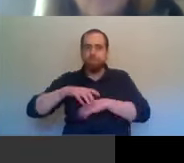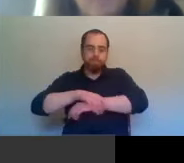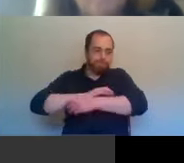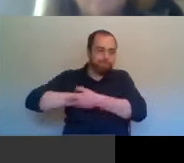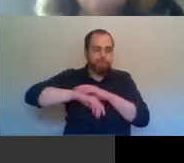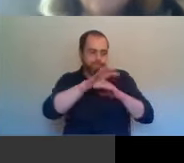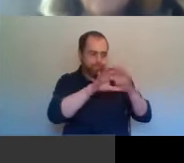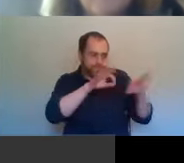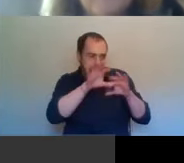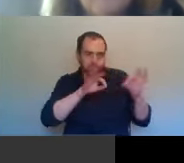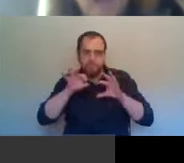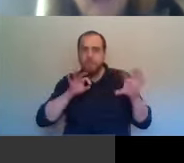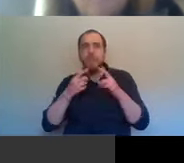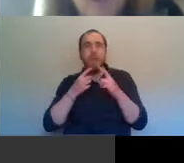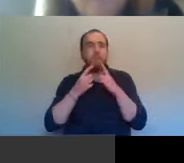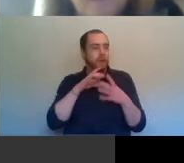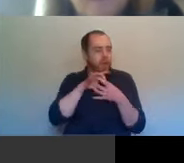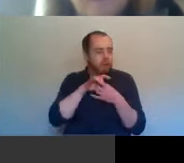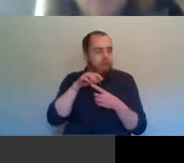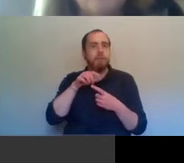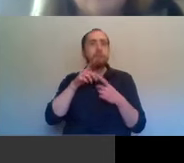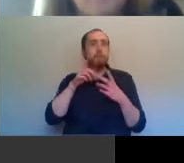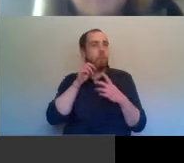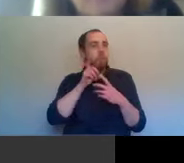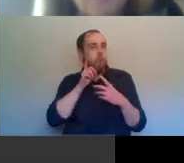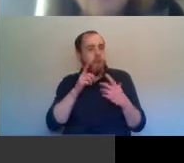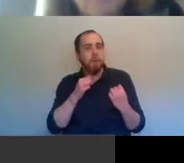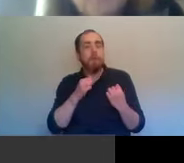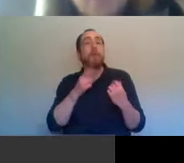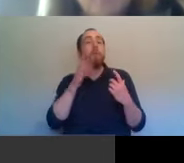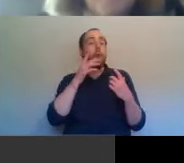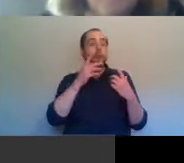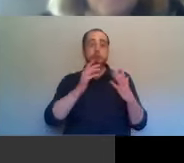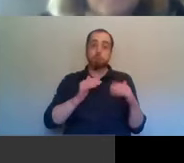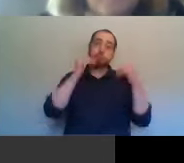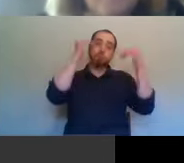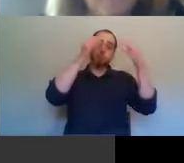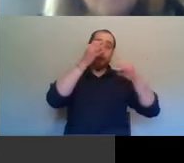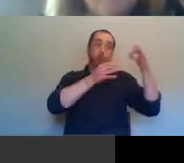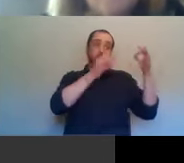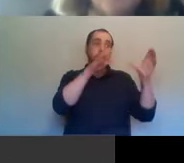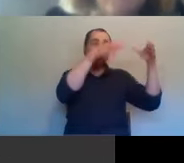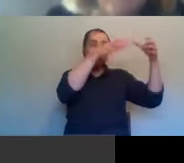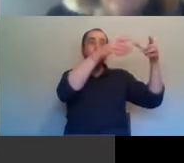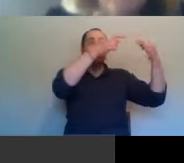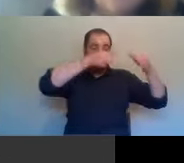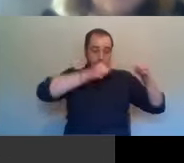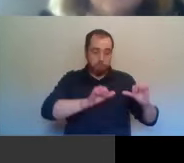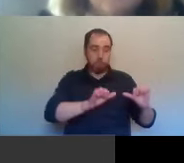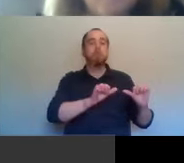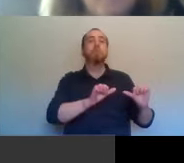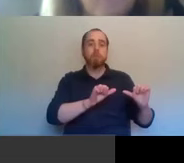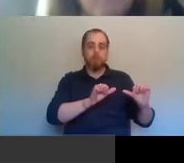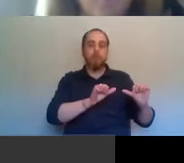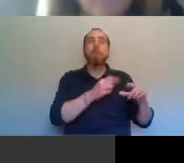move from the high politics story. But if you're concentrating on the captain ministers, I mean, you've mentioned